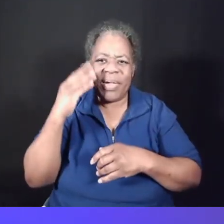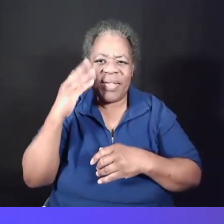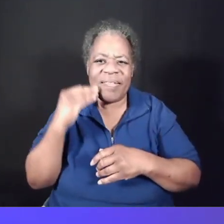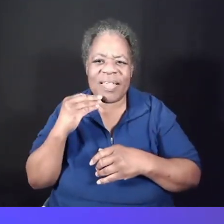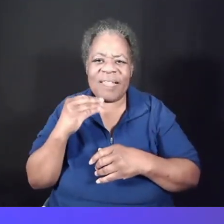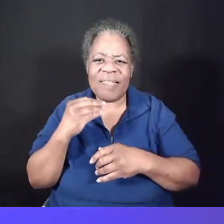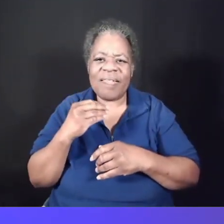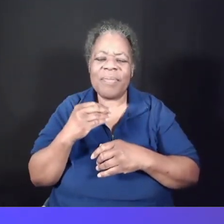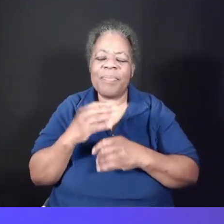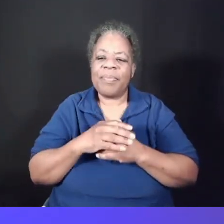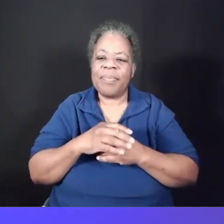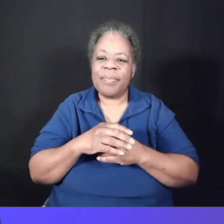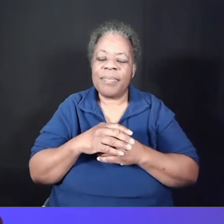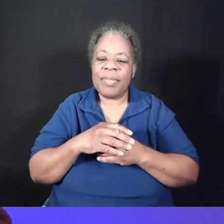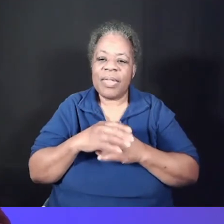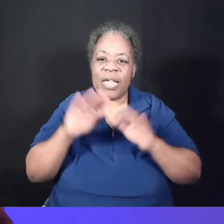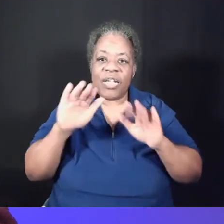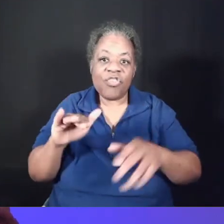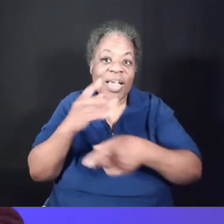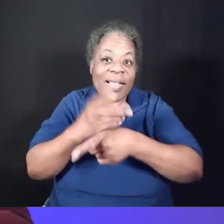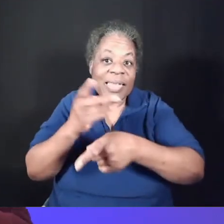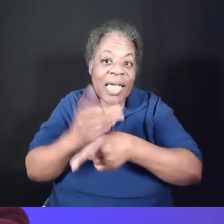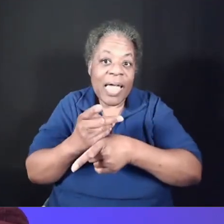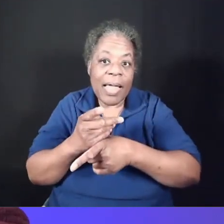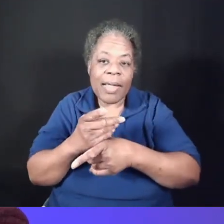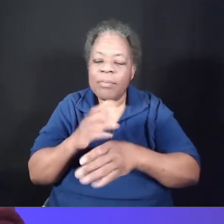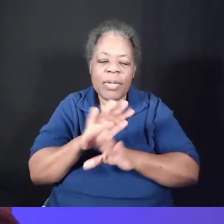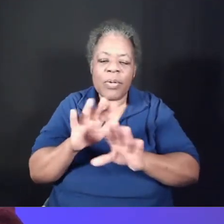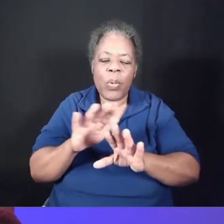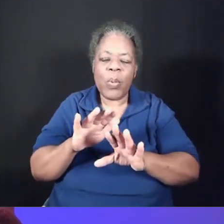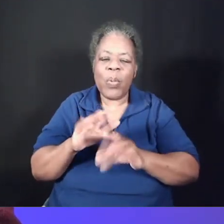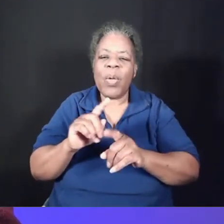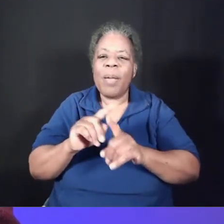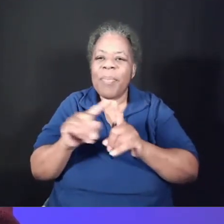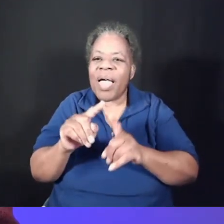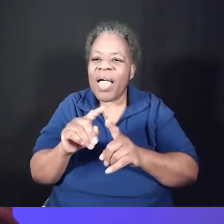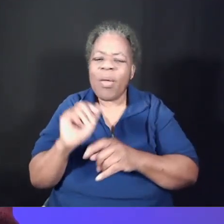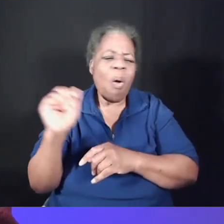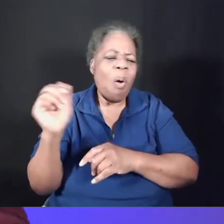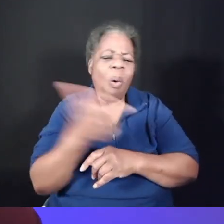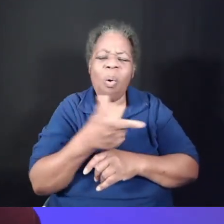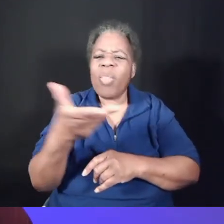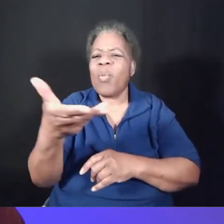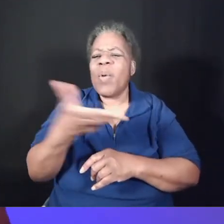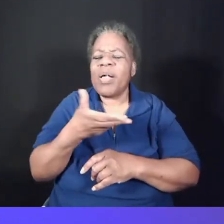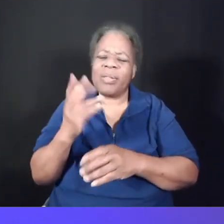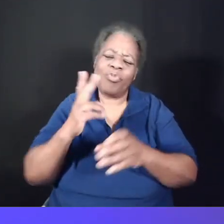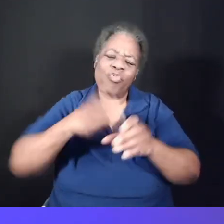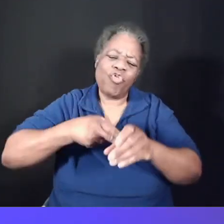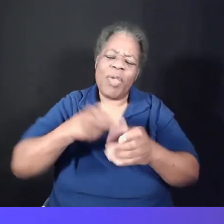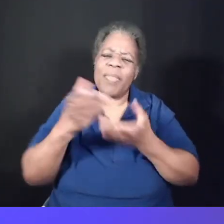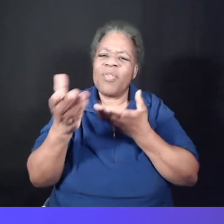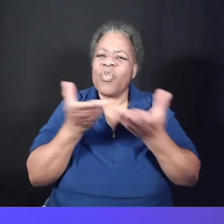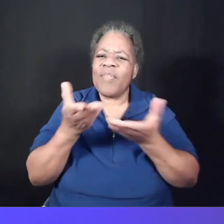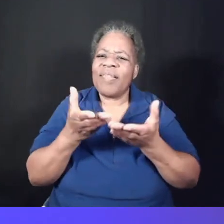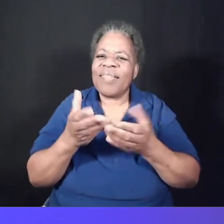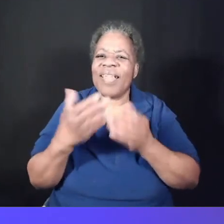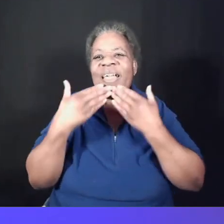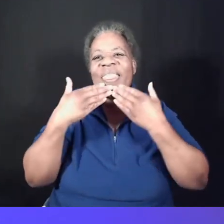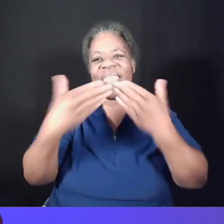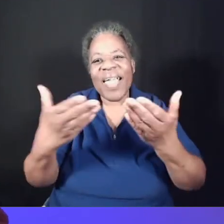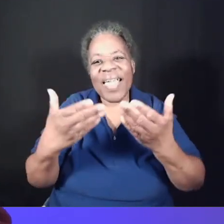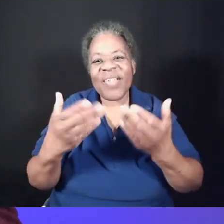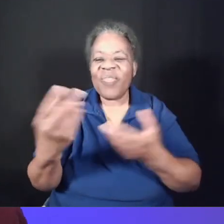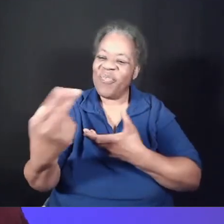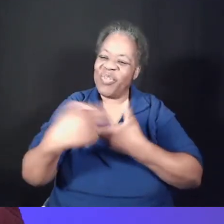offering childcare or nursery care at this time, but all are welcome. Thanks so much for joining